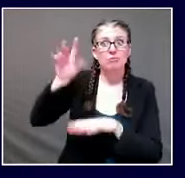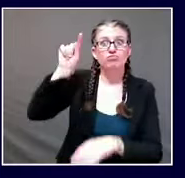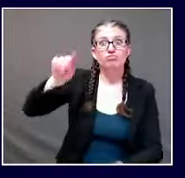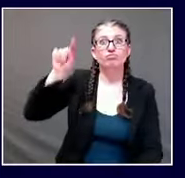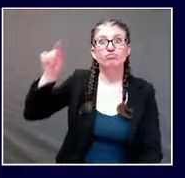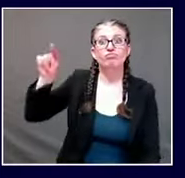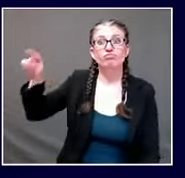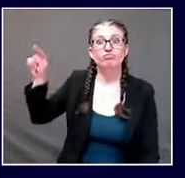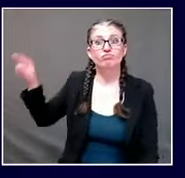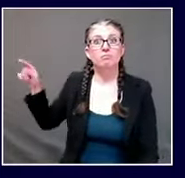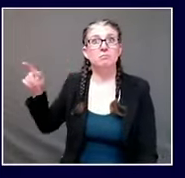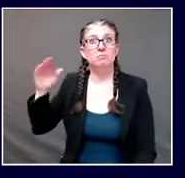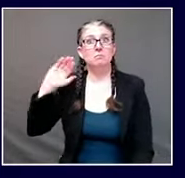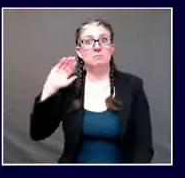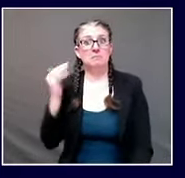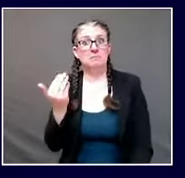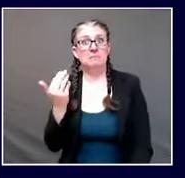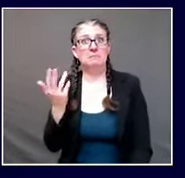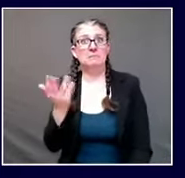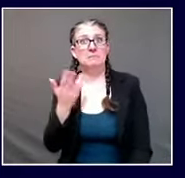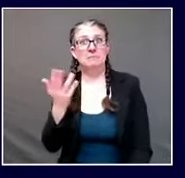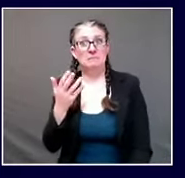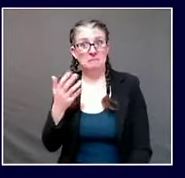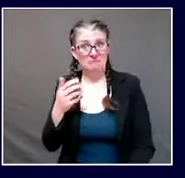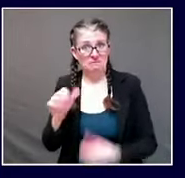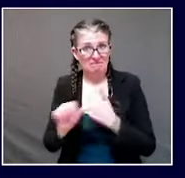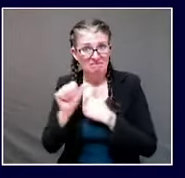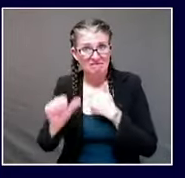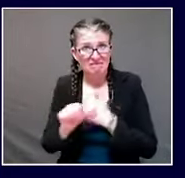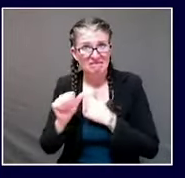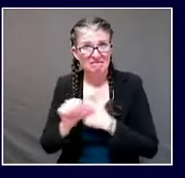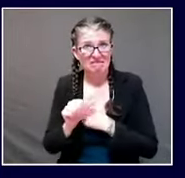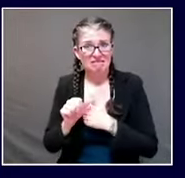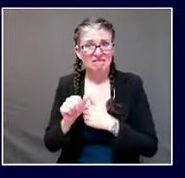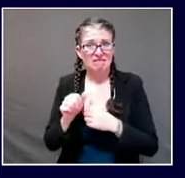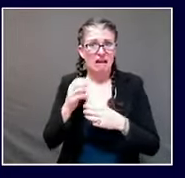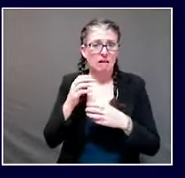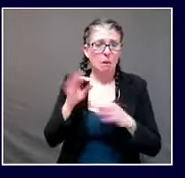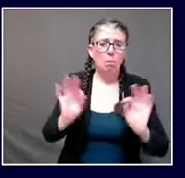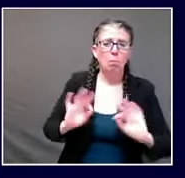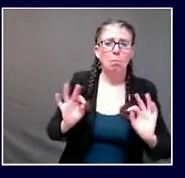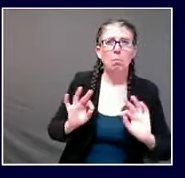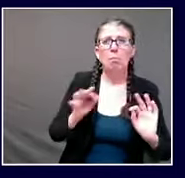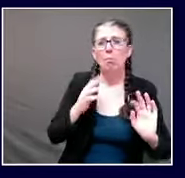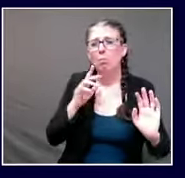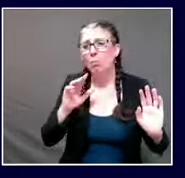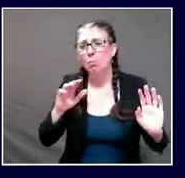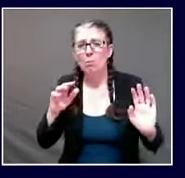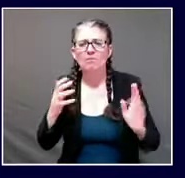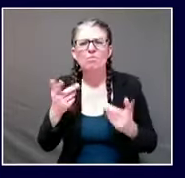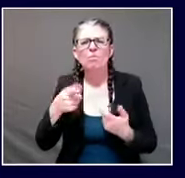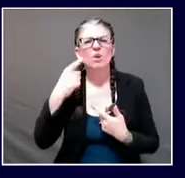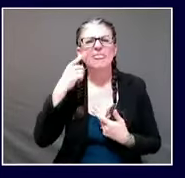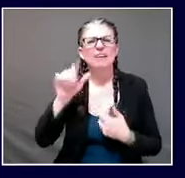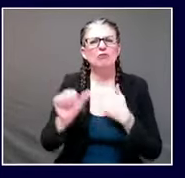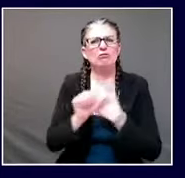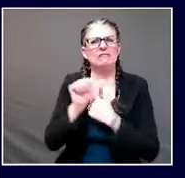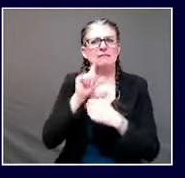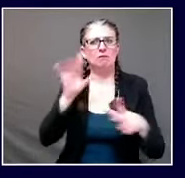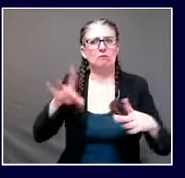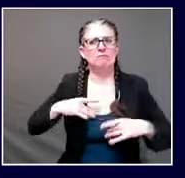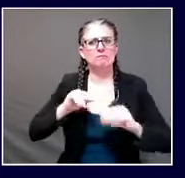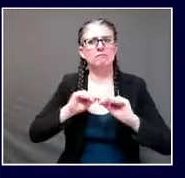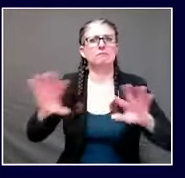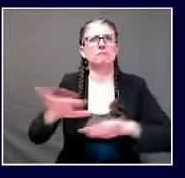aspects of uh going to ski resort i'll just start with that first piece really quickly and then turn it over to commissioner